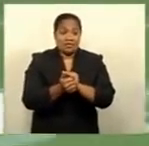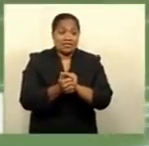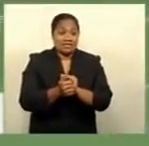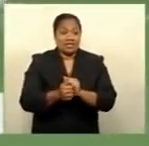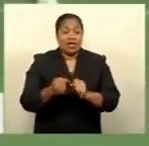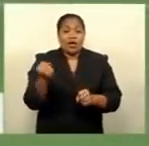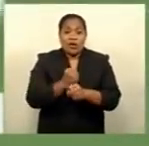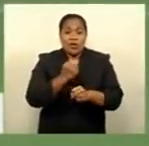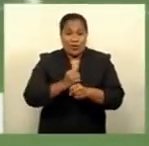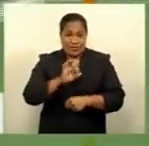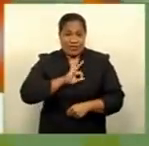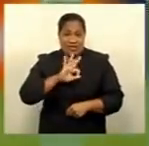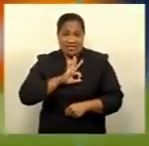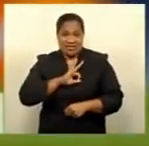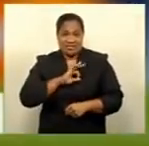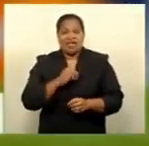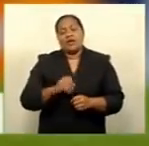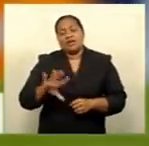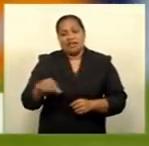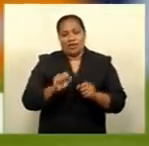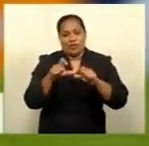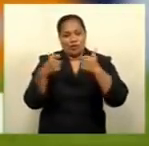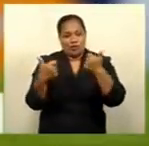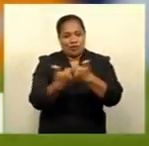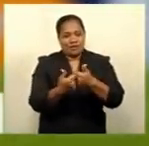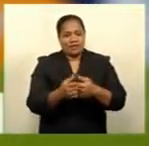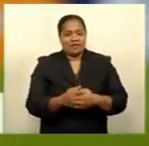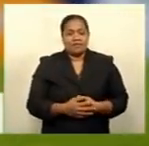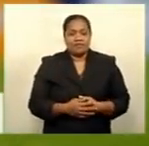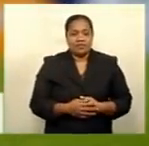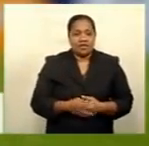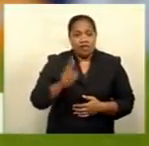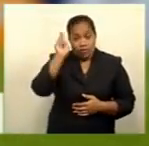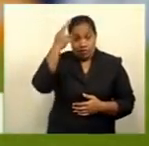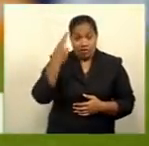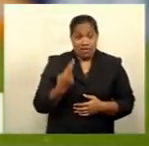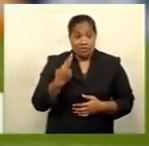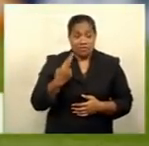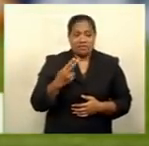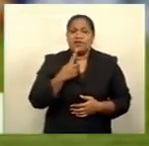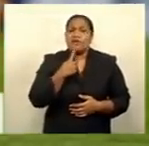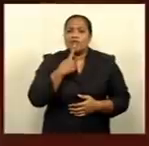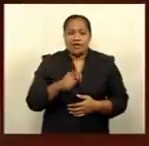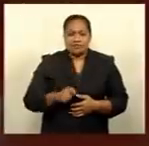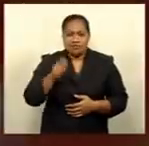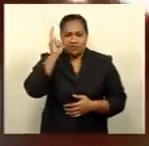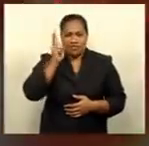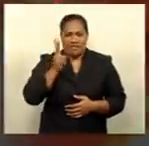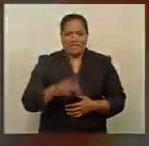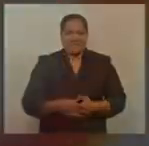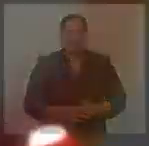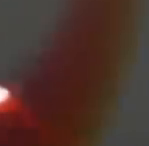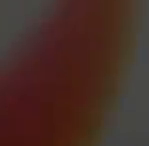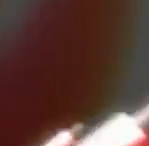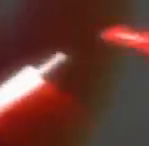medalists are off to take up contract. And Ronaldo sees red again. There's some more coming up.